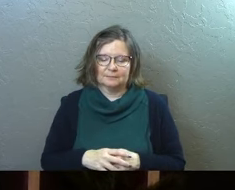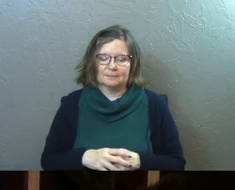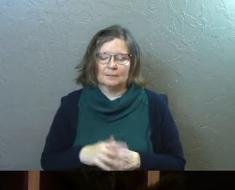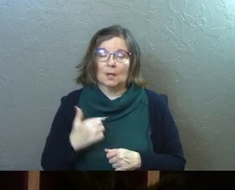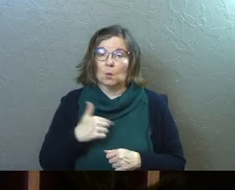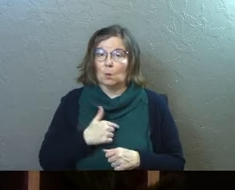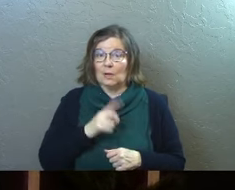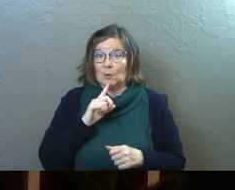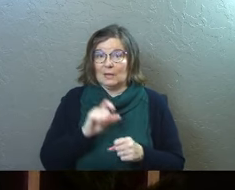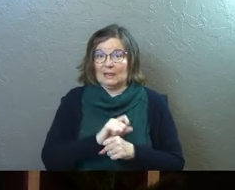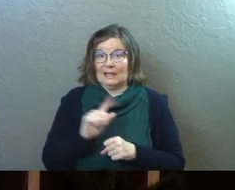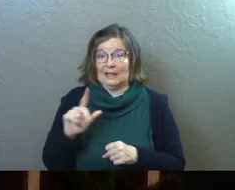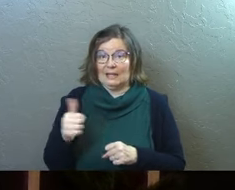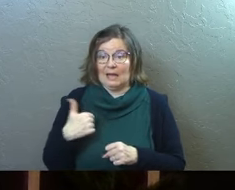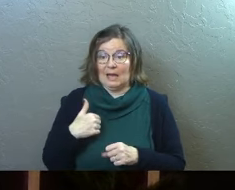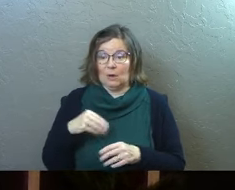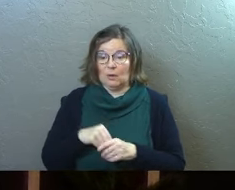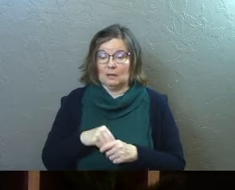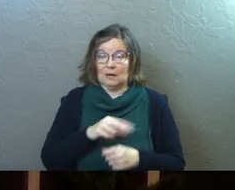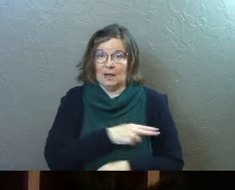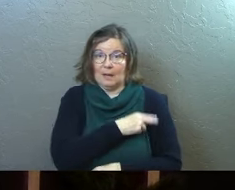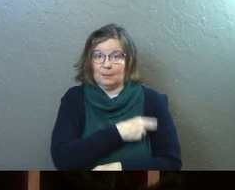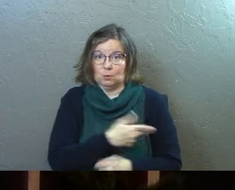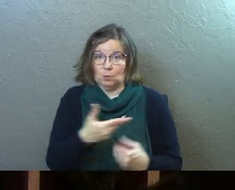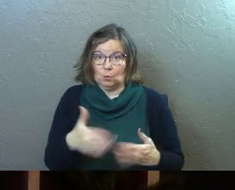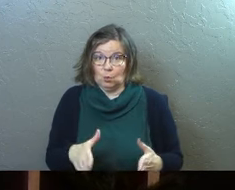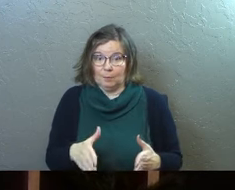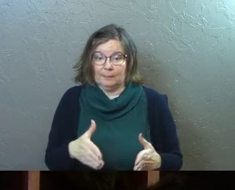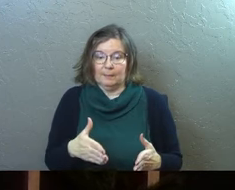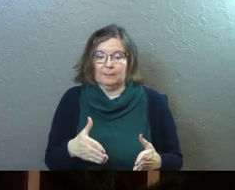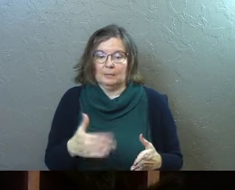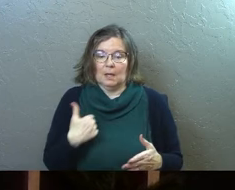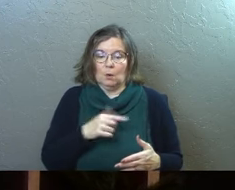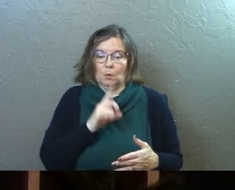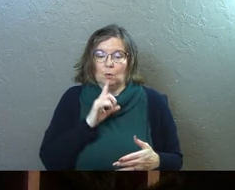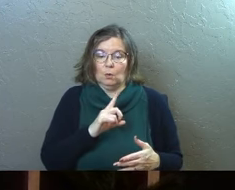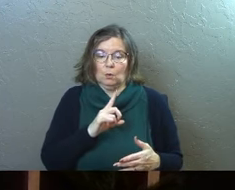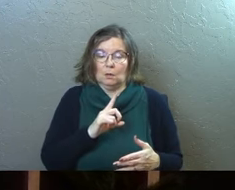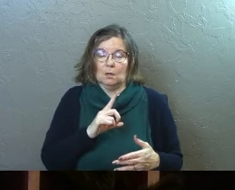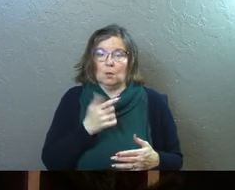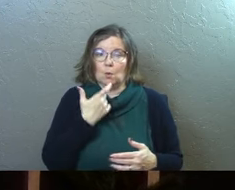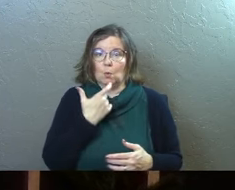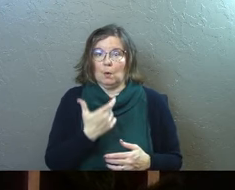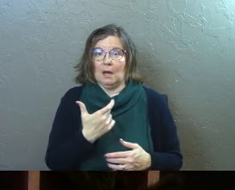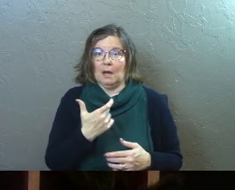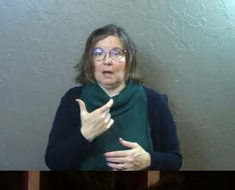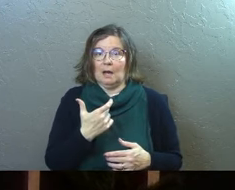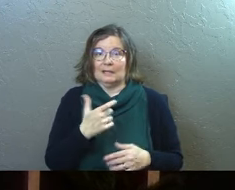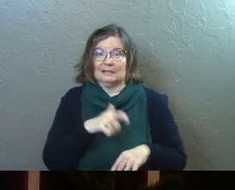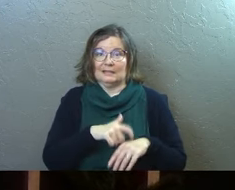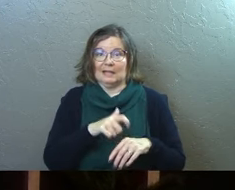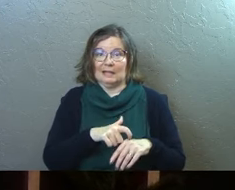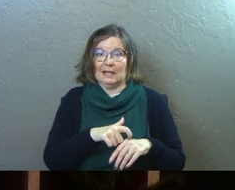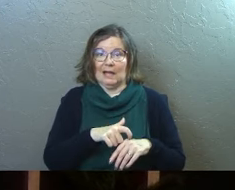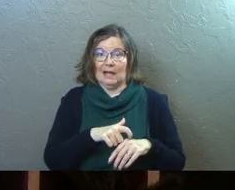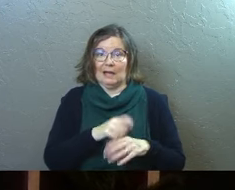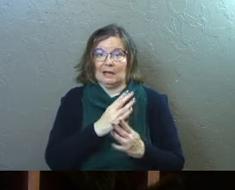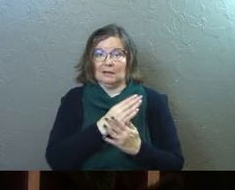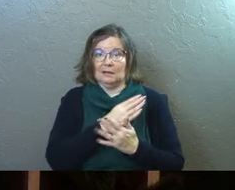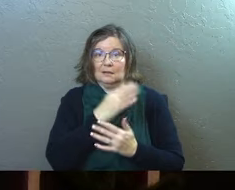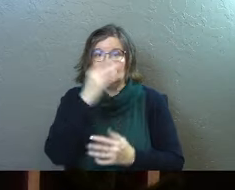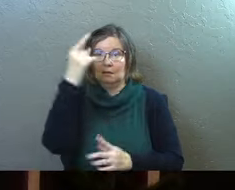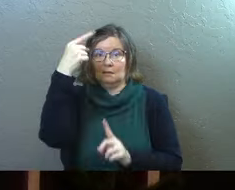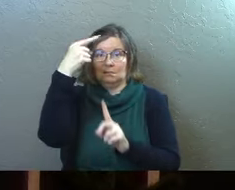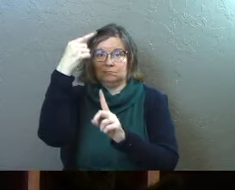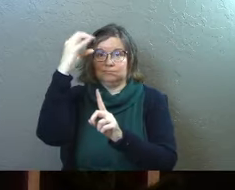And we were literally, Linda and I were in the hospital room, and we were watching the clock tick down to midnight,